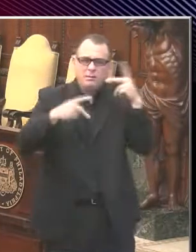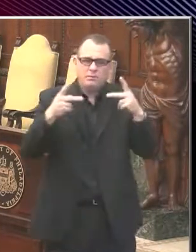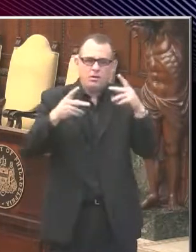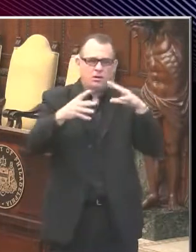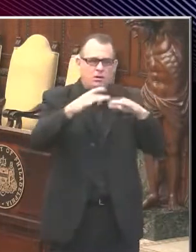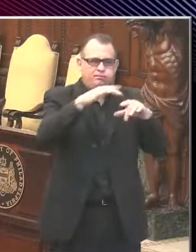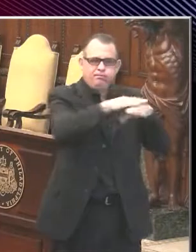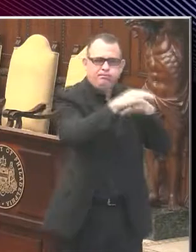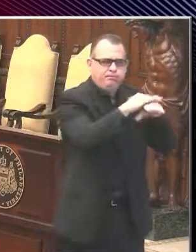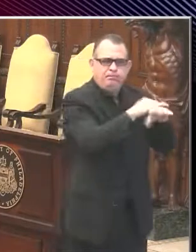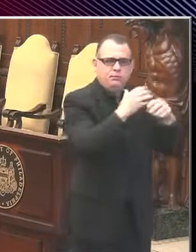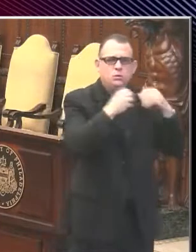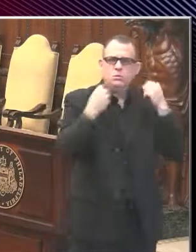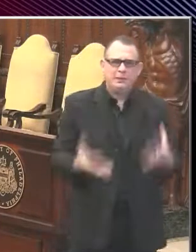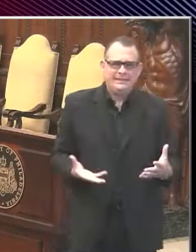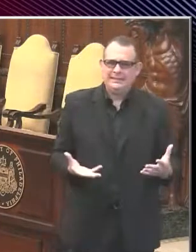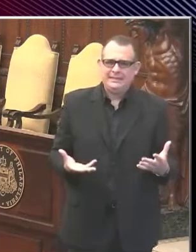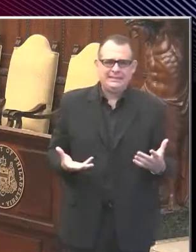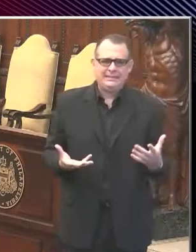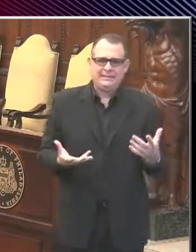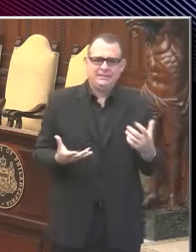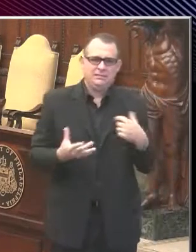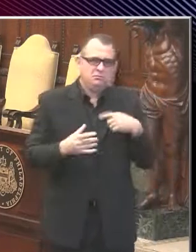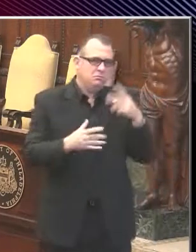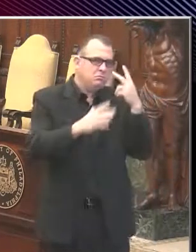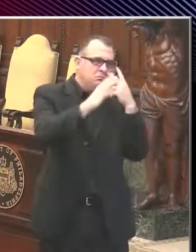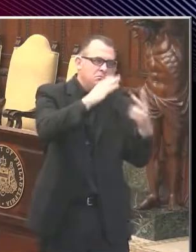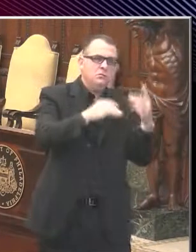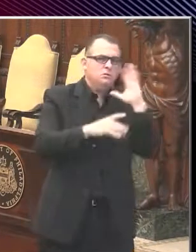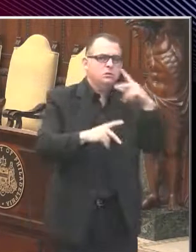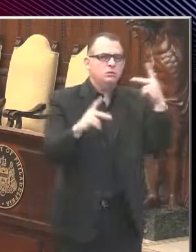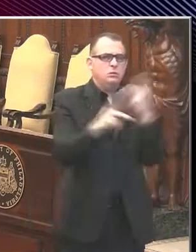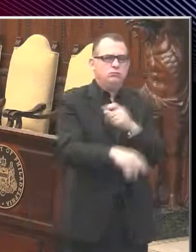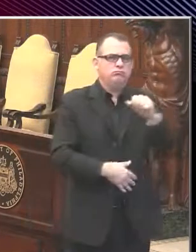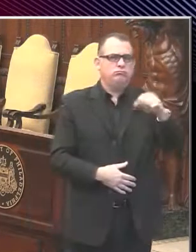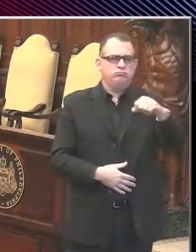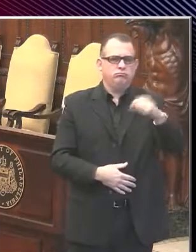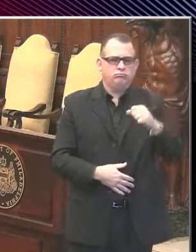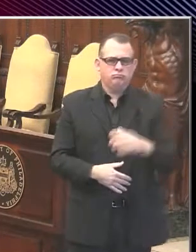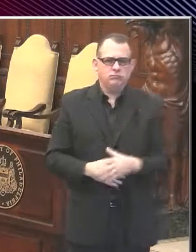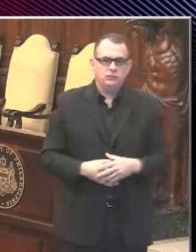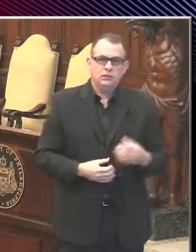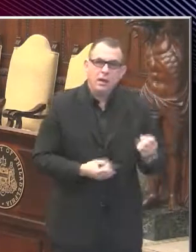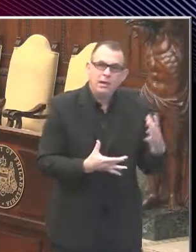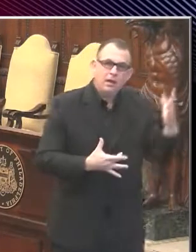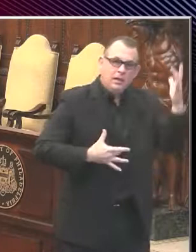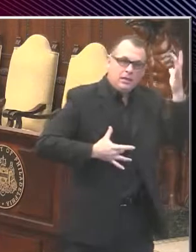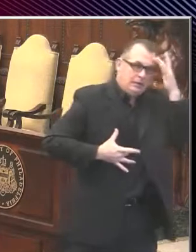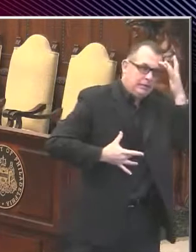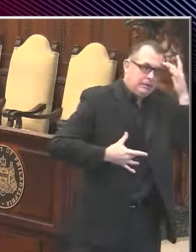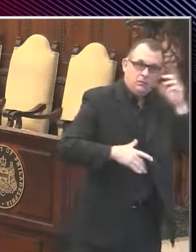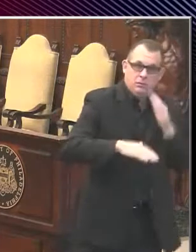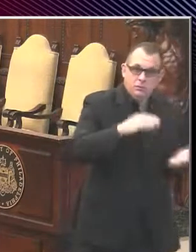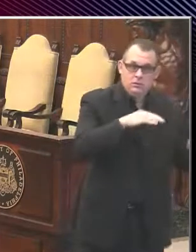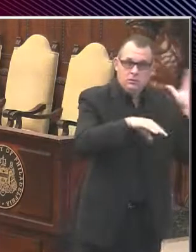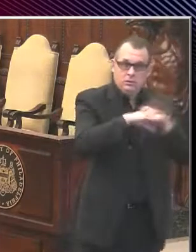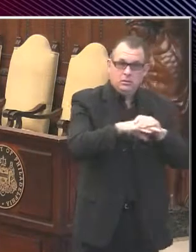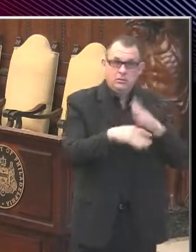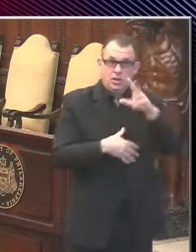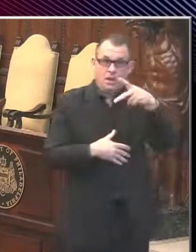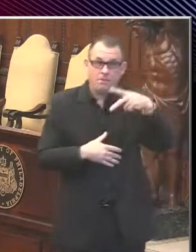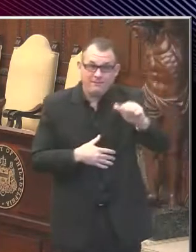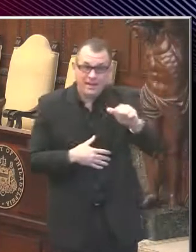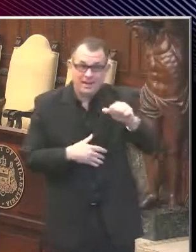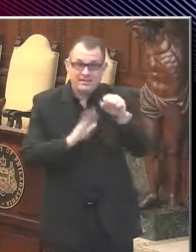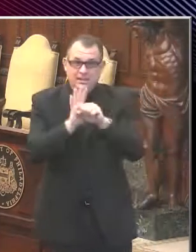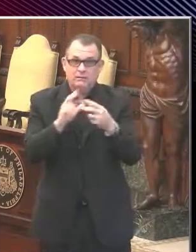and that's likely to get worse. Now case counts are rising in many regions of Pennsylvania and the state of Pennsylvania as a whole, and they're